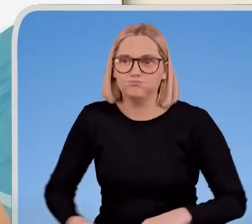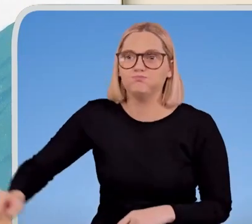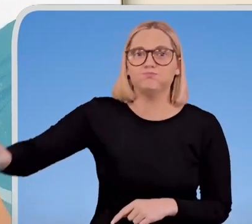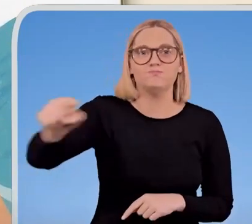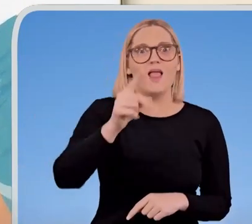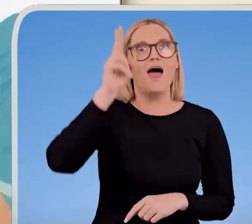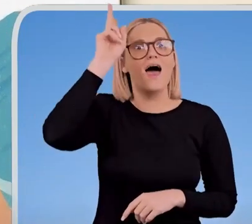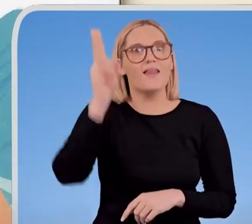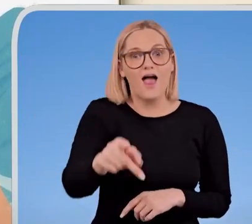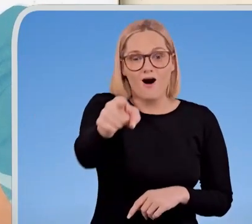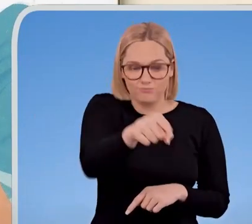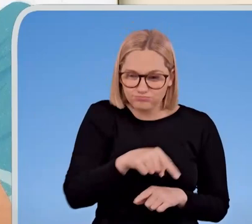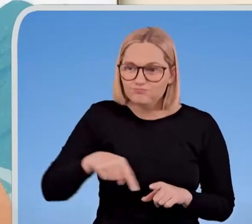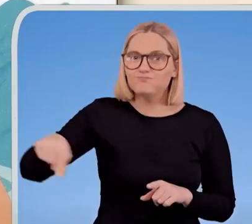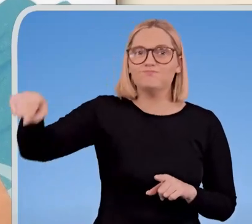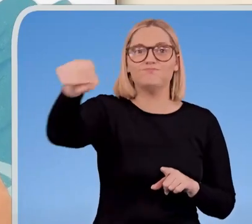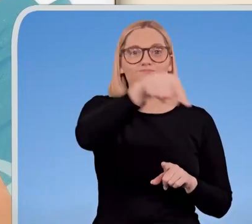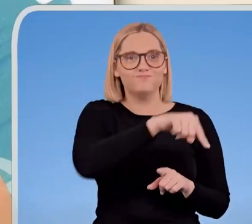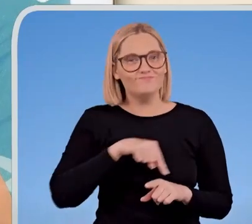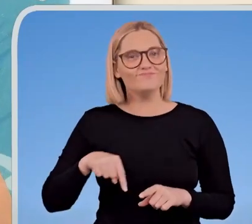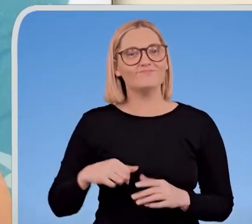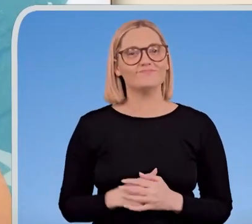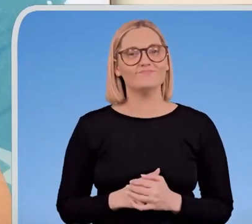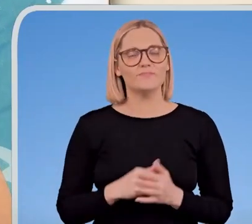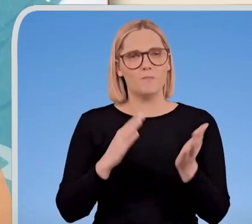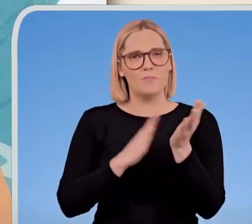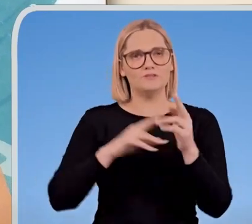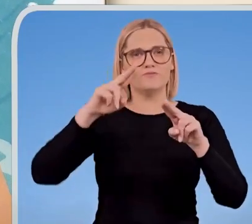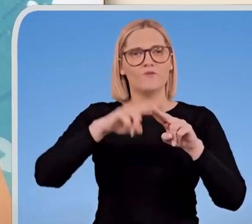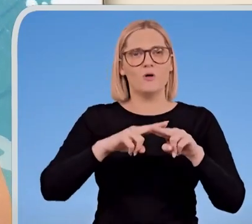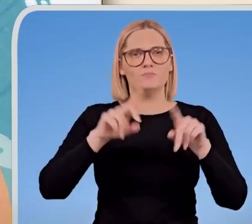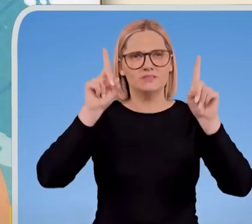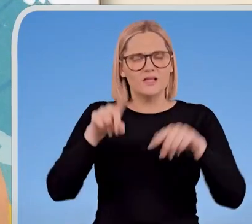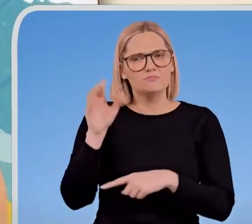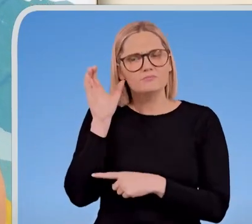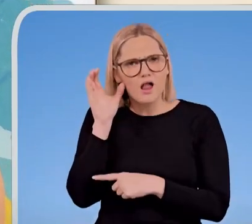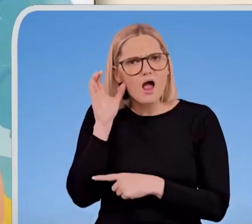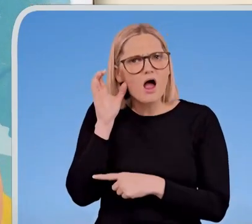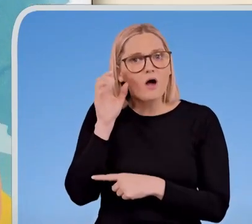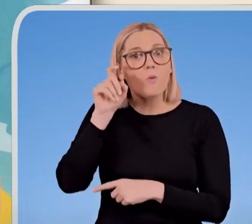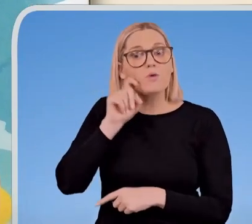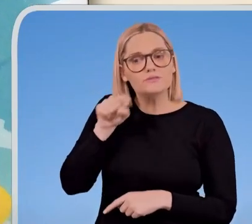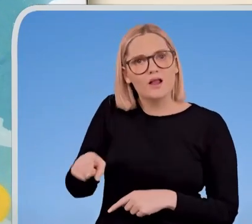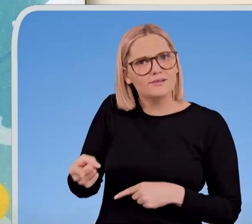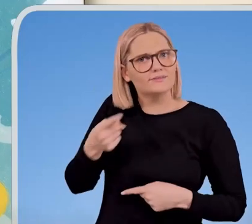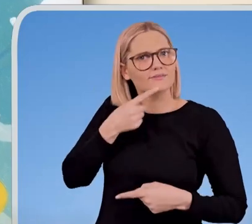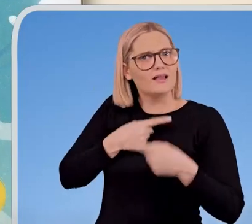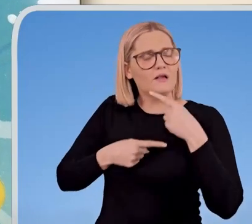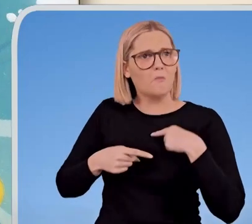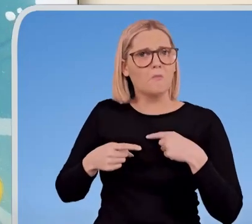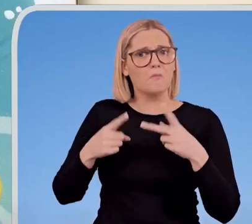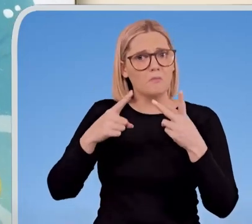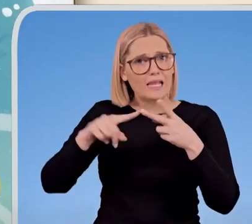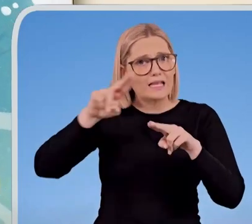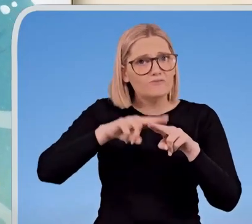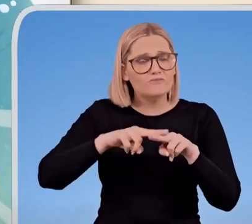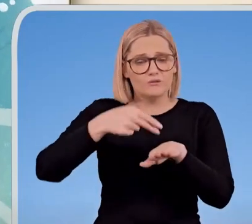again. Matt began to hear what the water had to tell him. If you lie too far forward, your board will sink and throw you off.